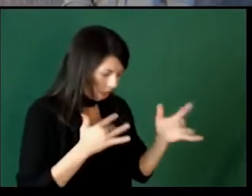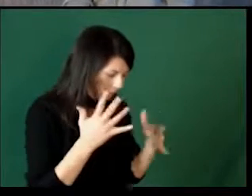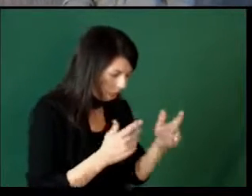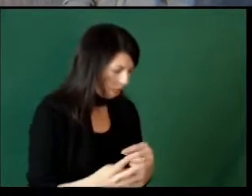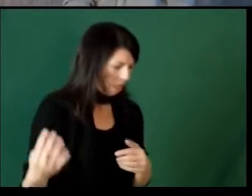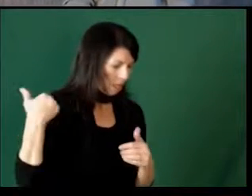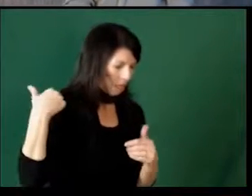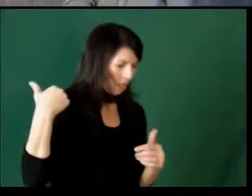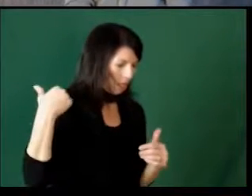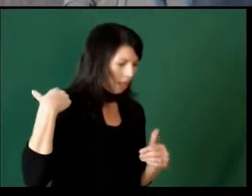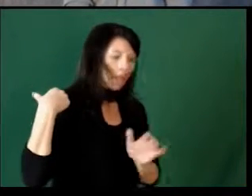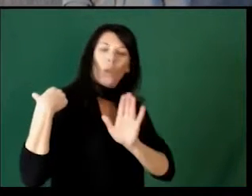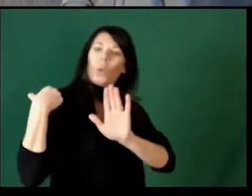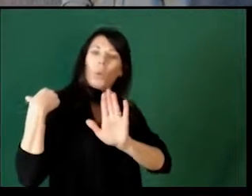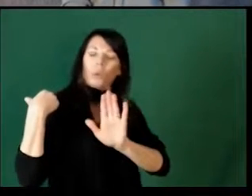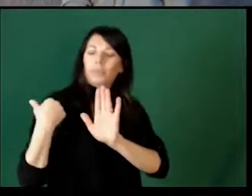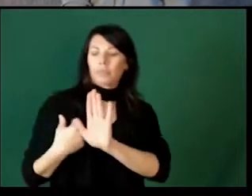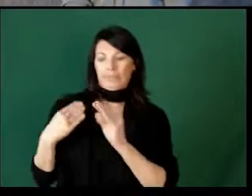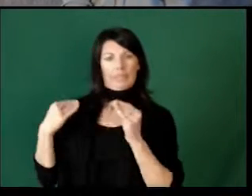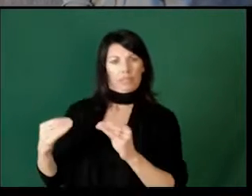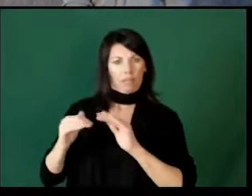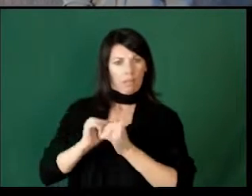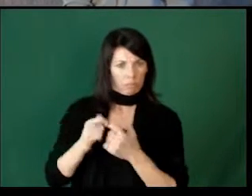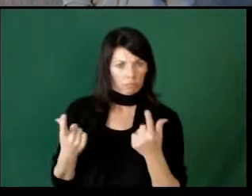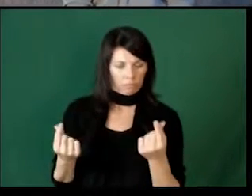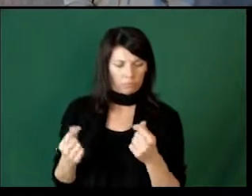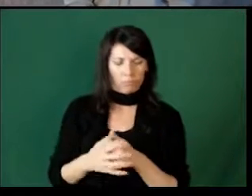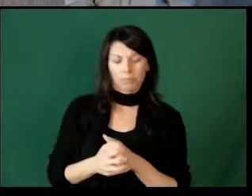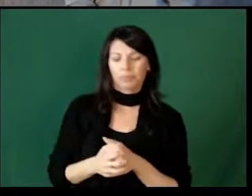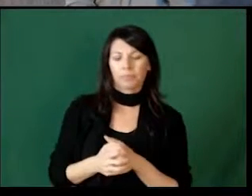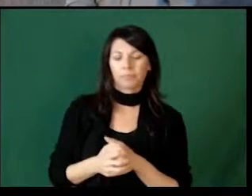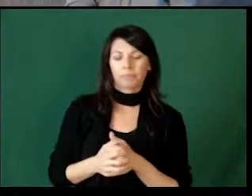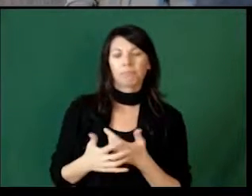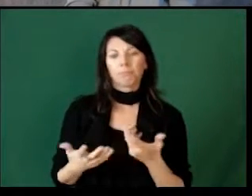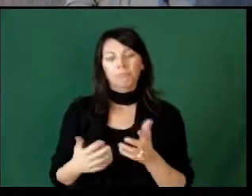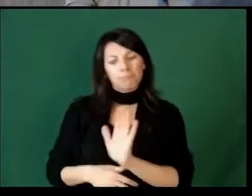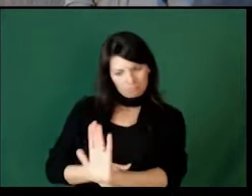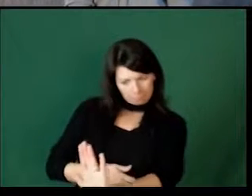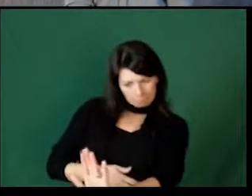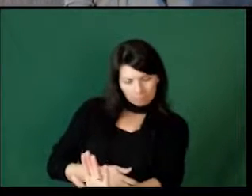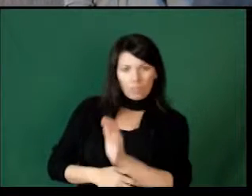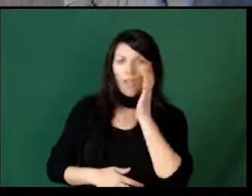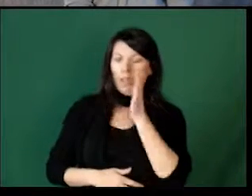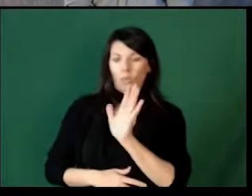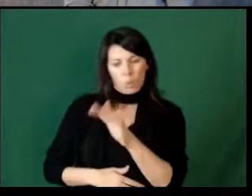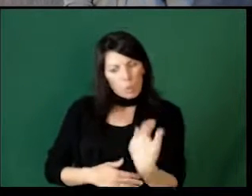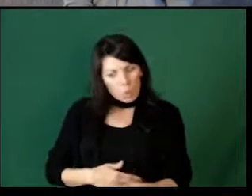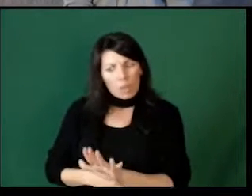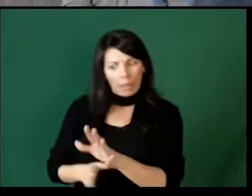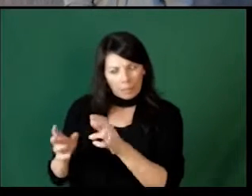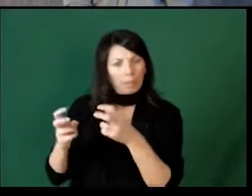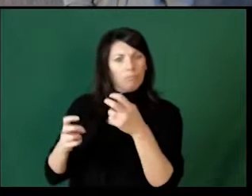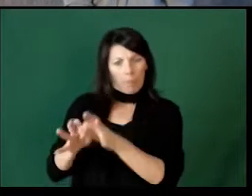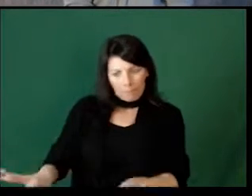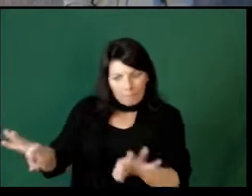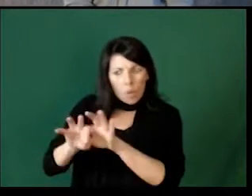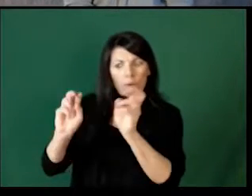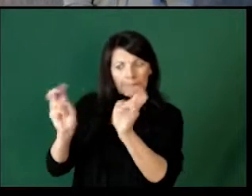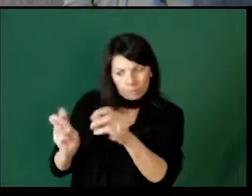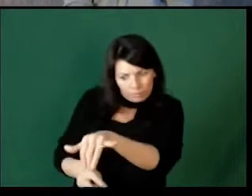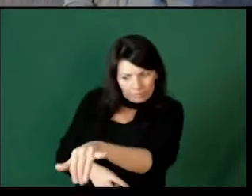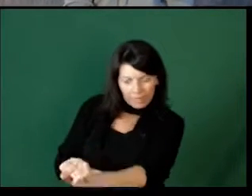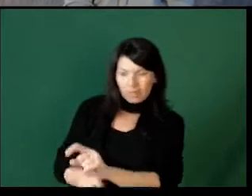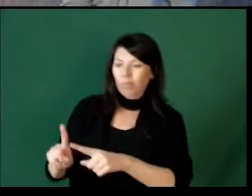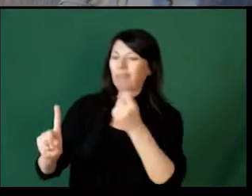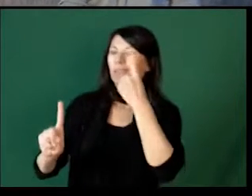things. An easy way to address that and teach that delayed gratification is, I will address your very important issue